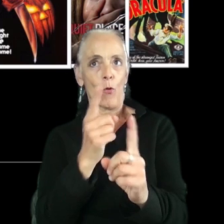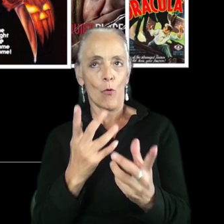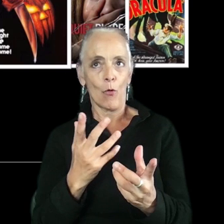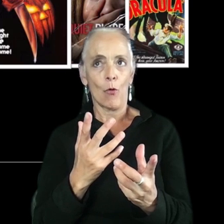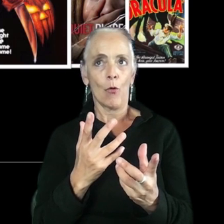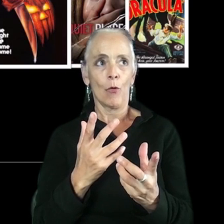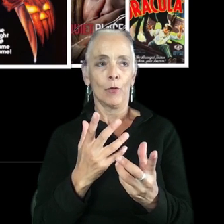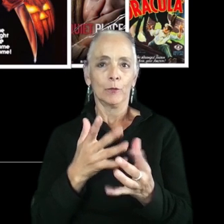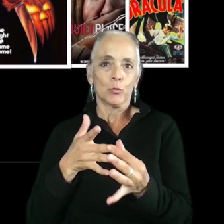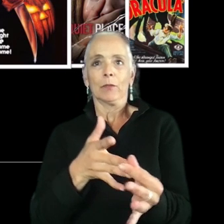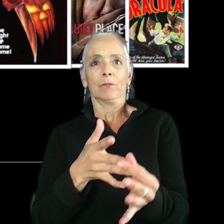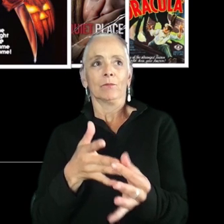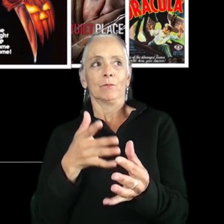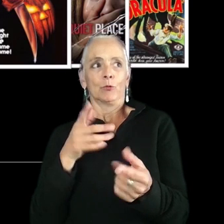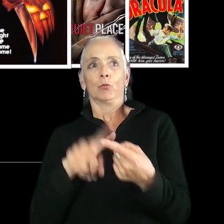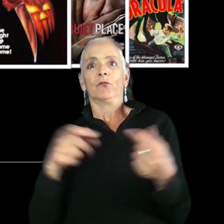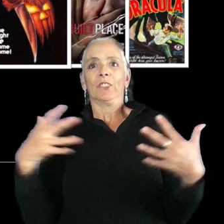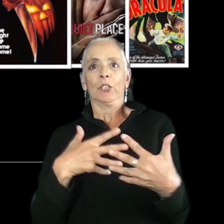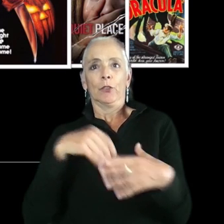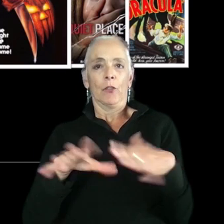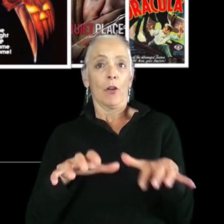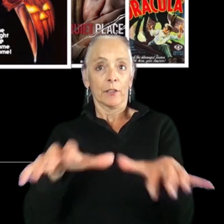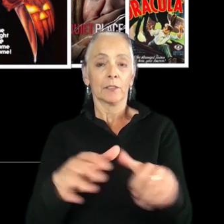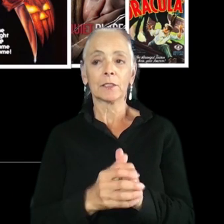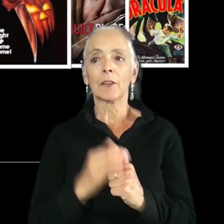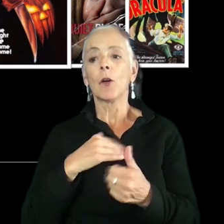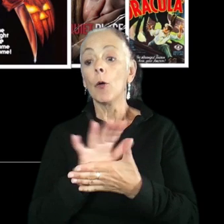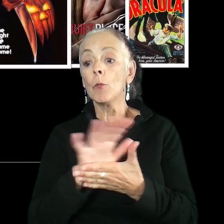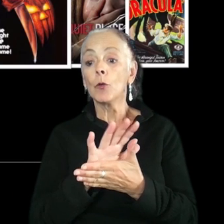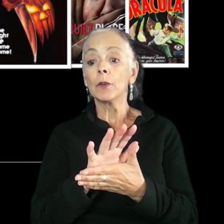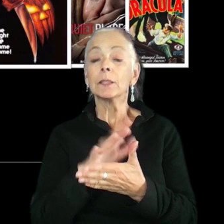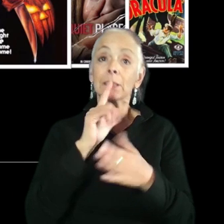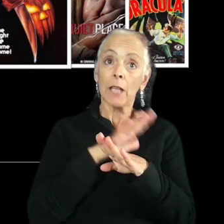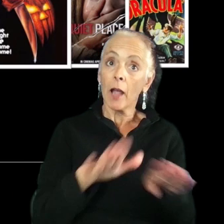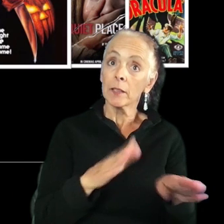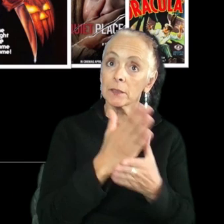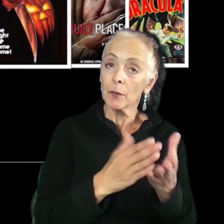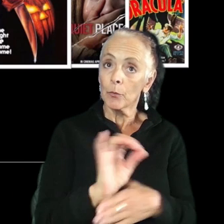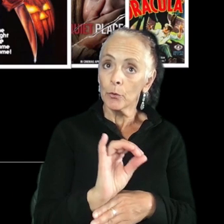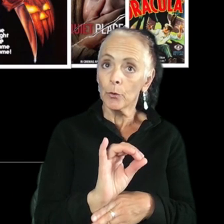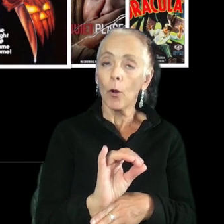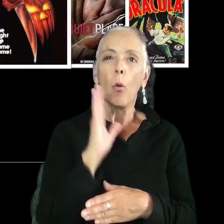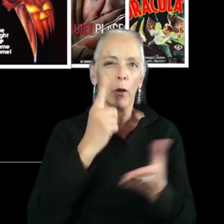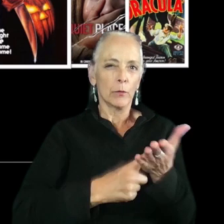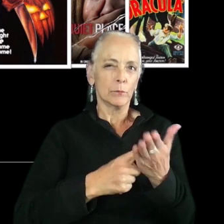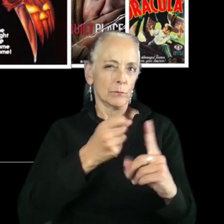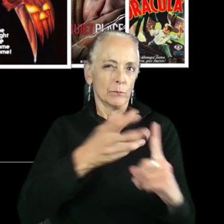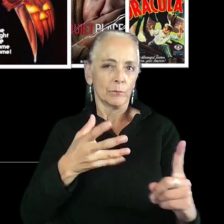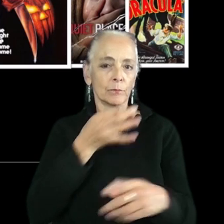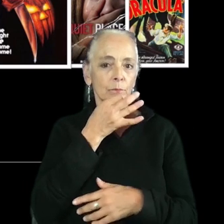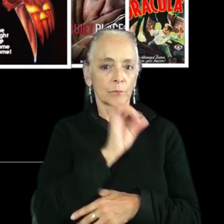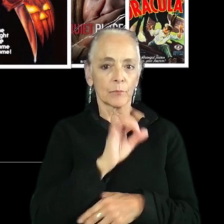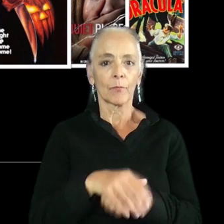inducing fear in its audiences. We have movies that are silent as well. And we're going to get into that just a little bit in a little bit.